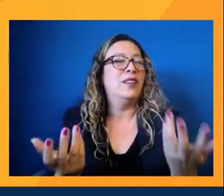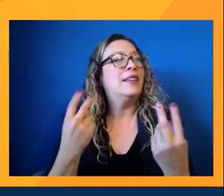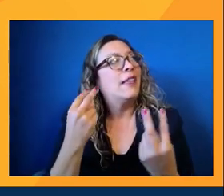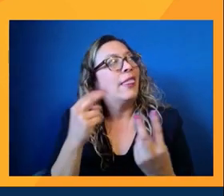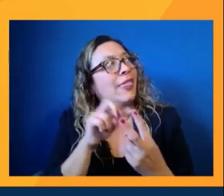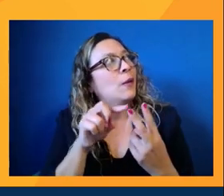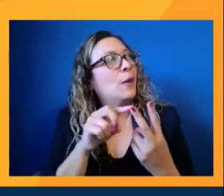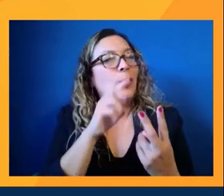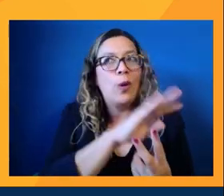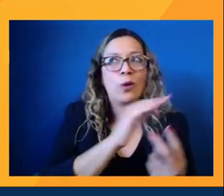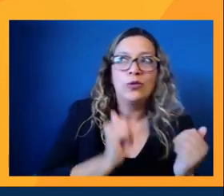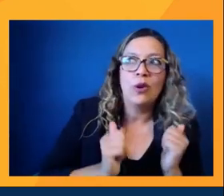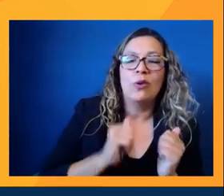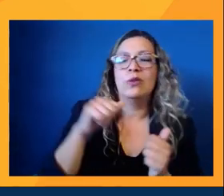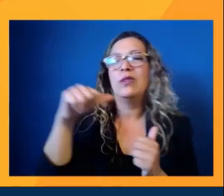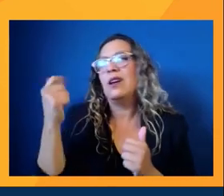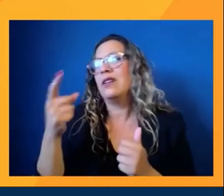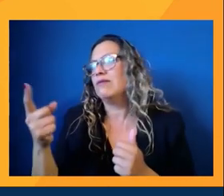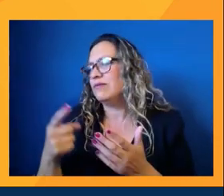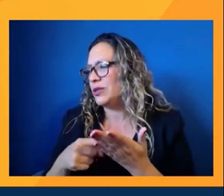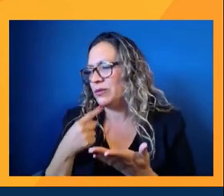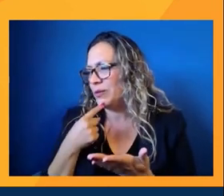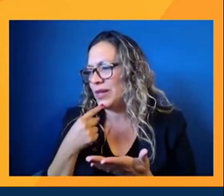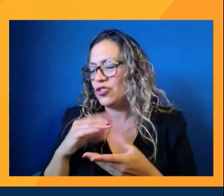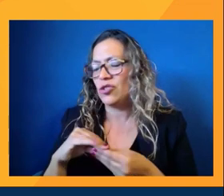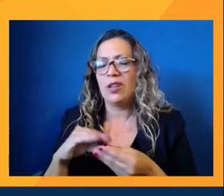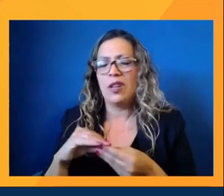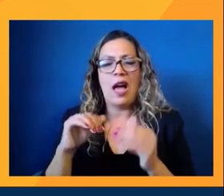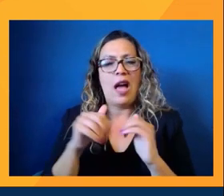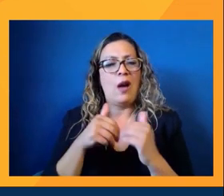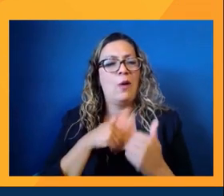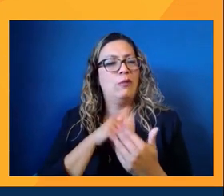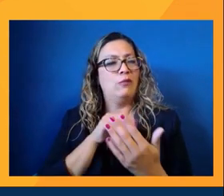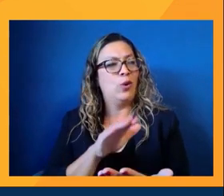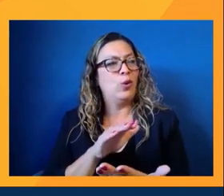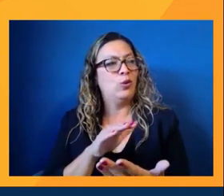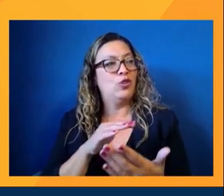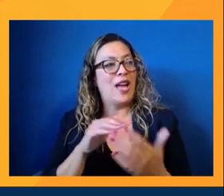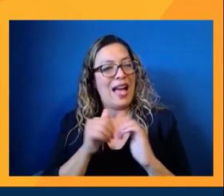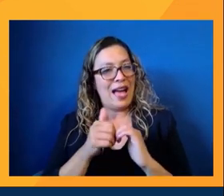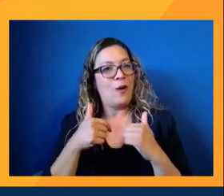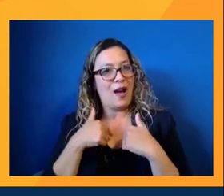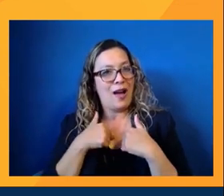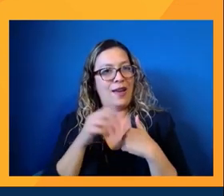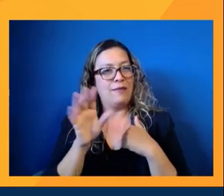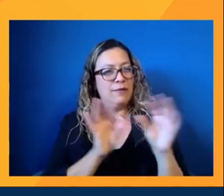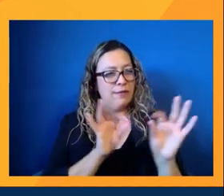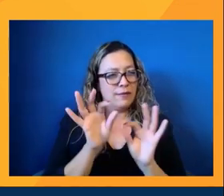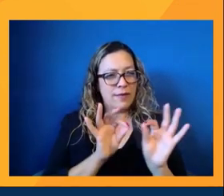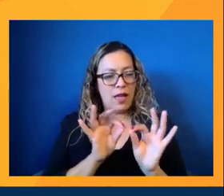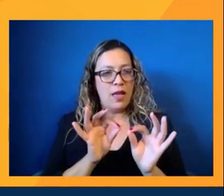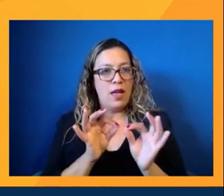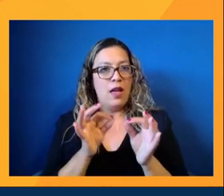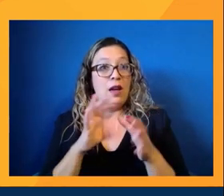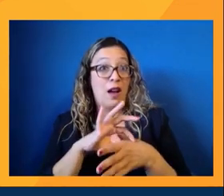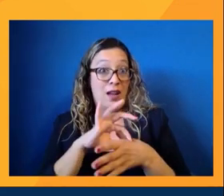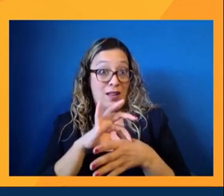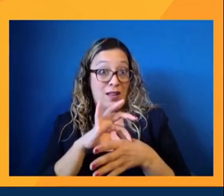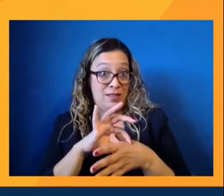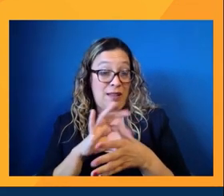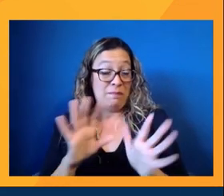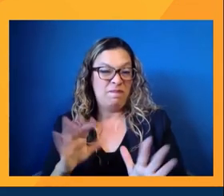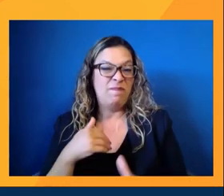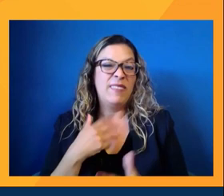something that you mentioned in the way I approach how I source content specifically. I want to hear a good